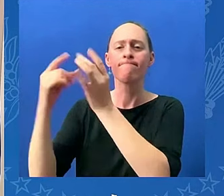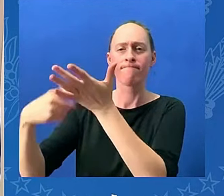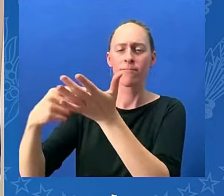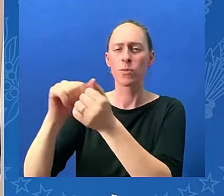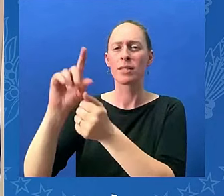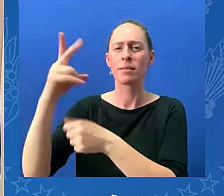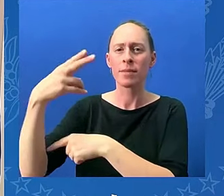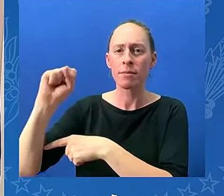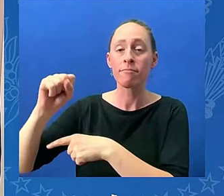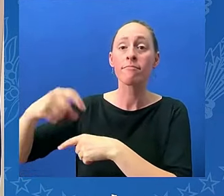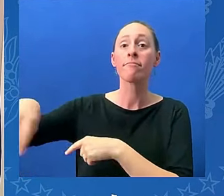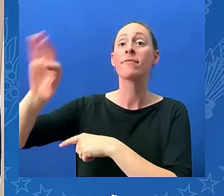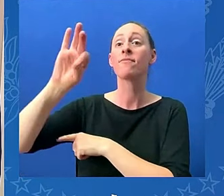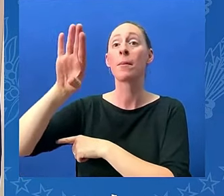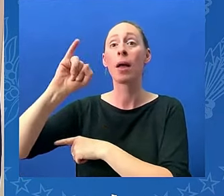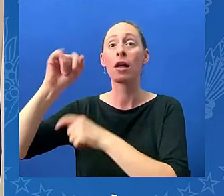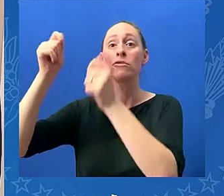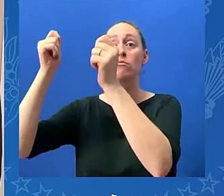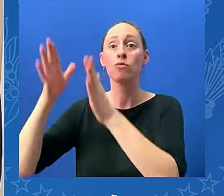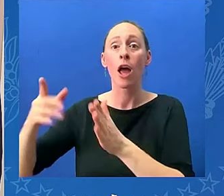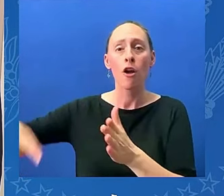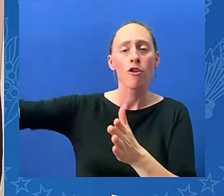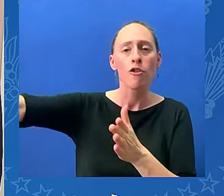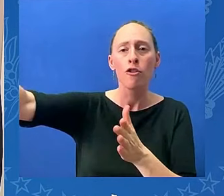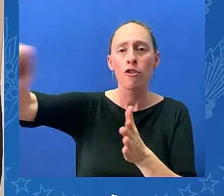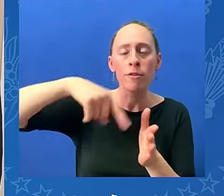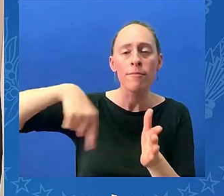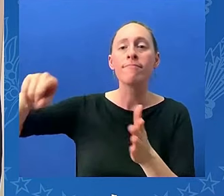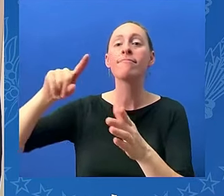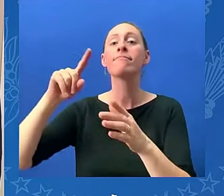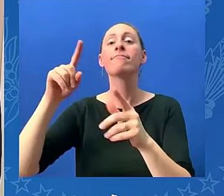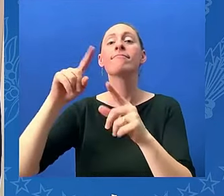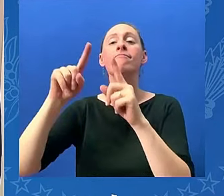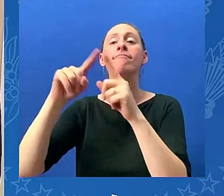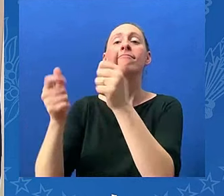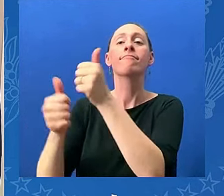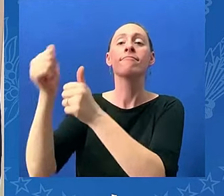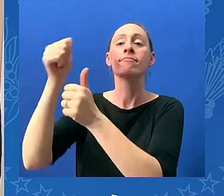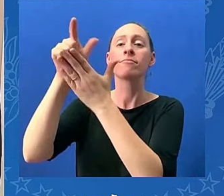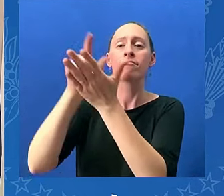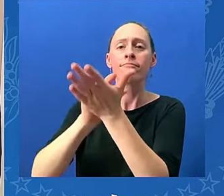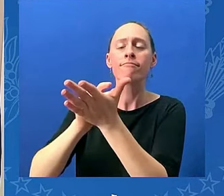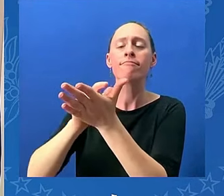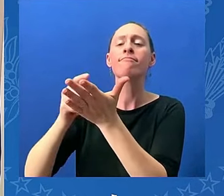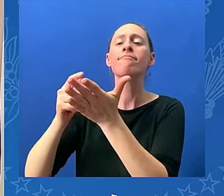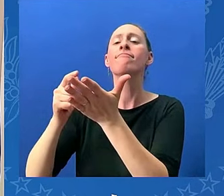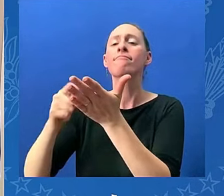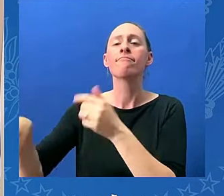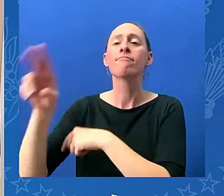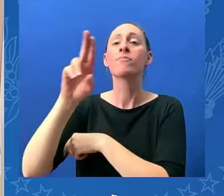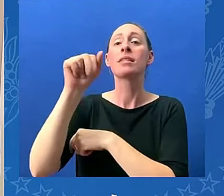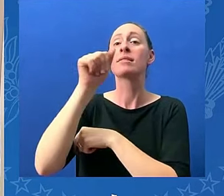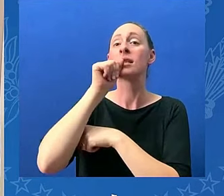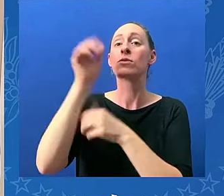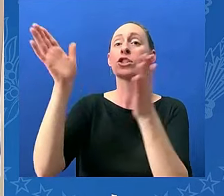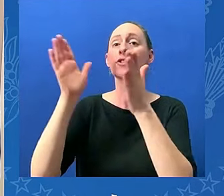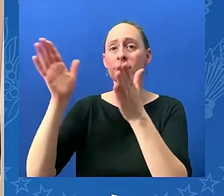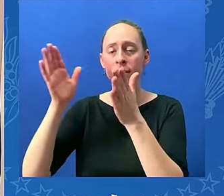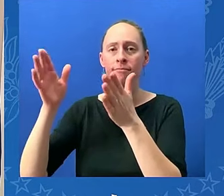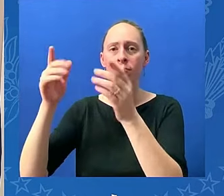the attorney general the director of the secret service my homeless security advisor the national security advisor